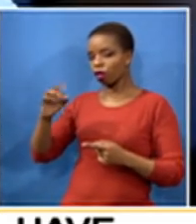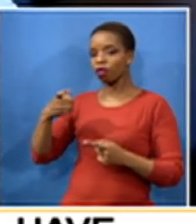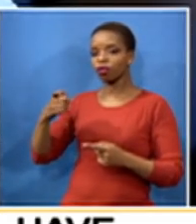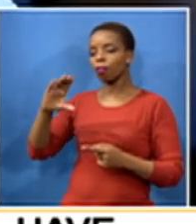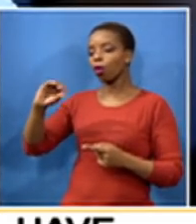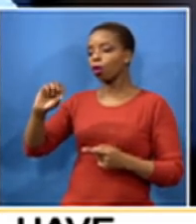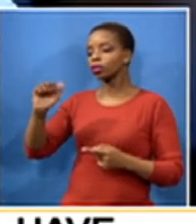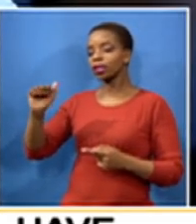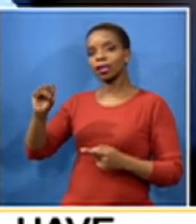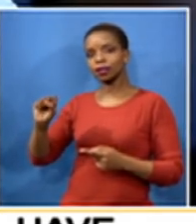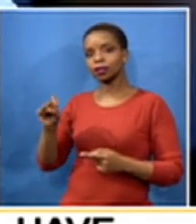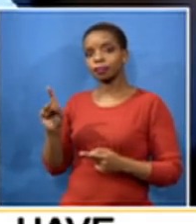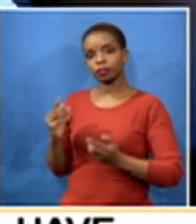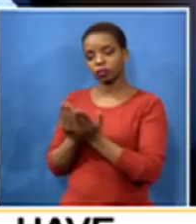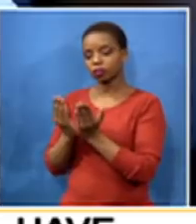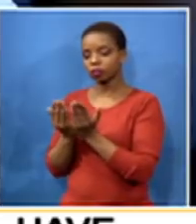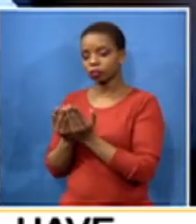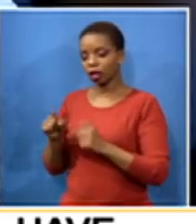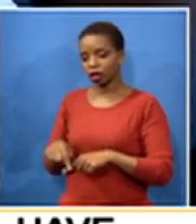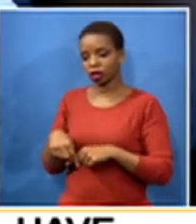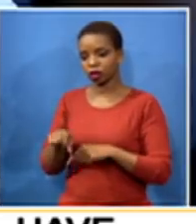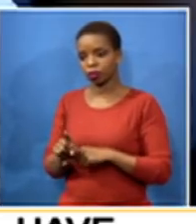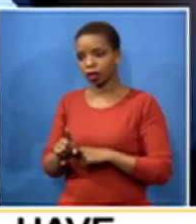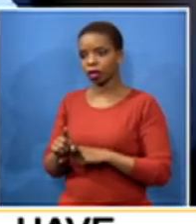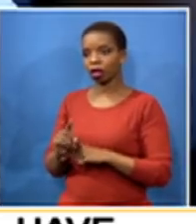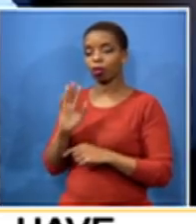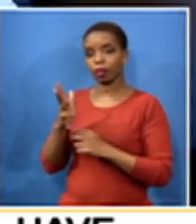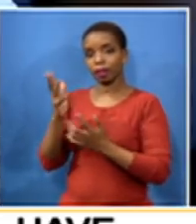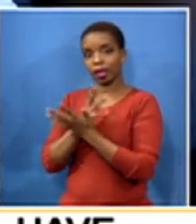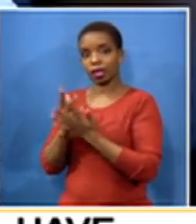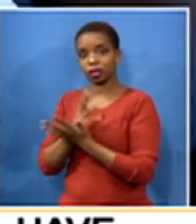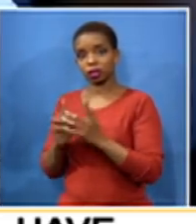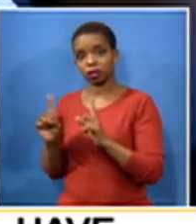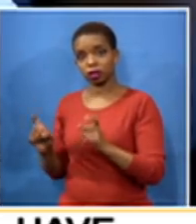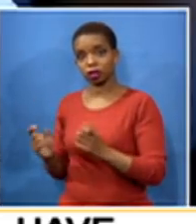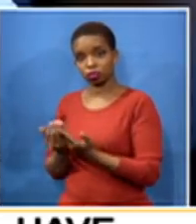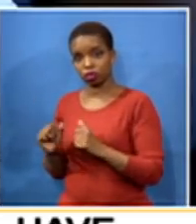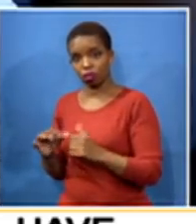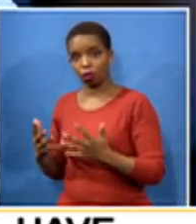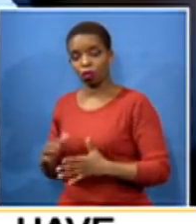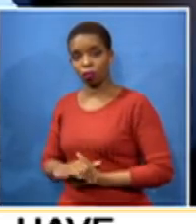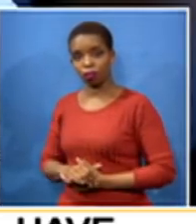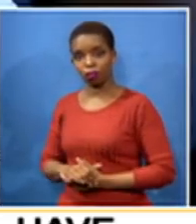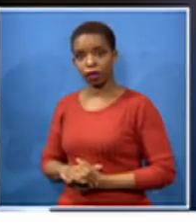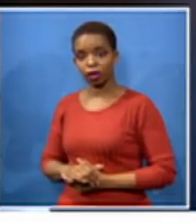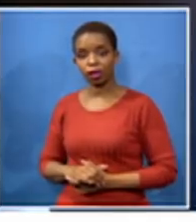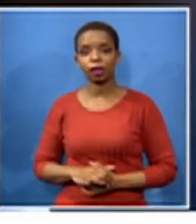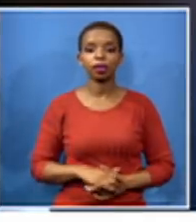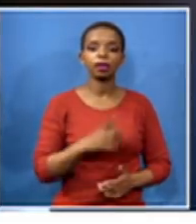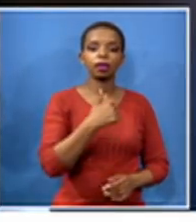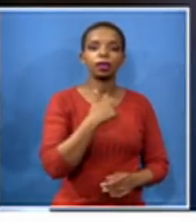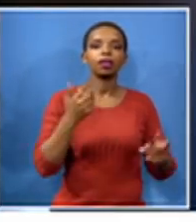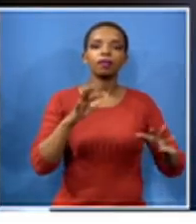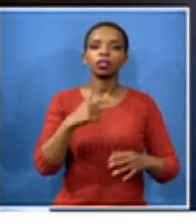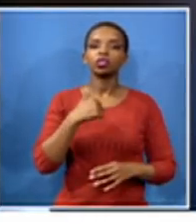disrupting school school as a schooling this week or will you be engaging look uh i was taught that